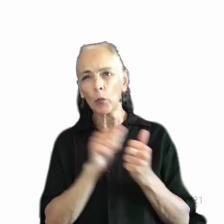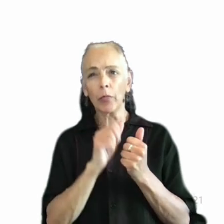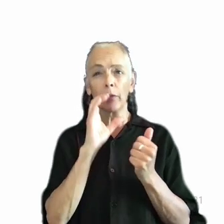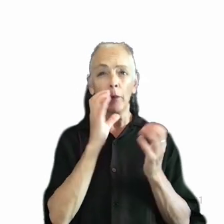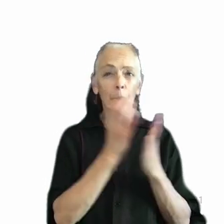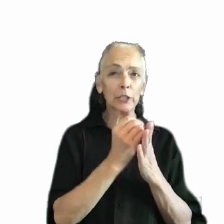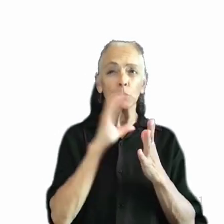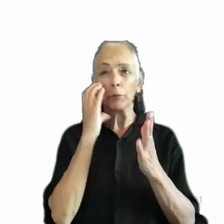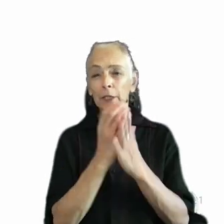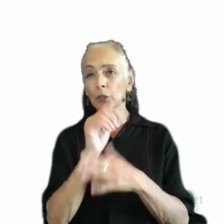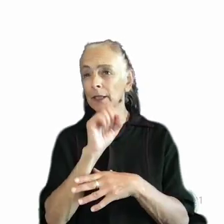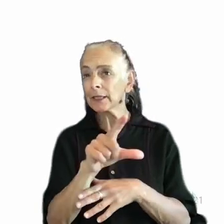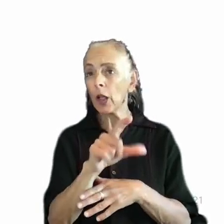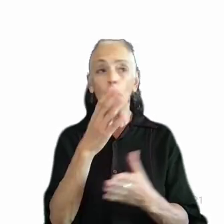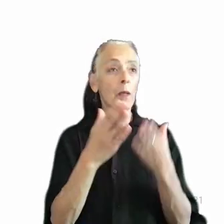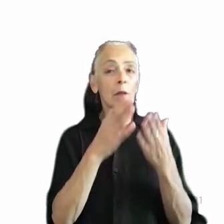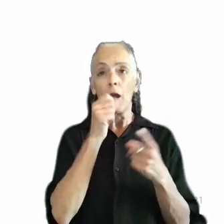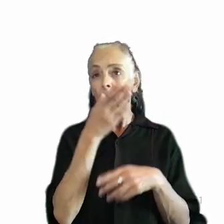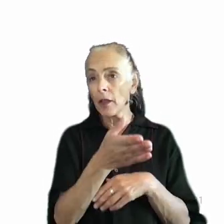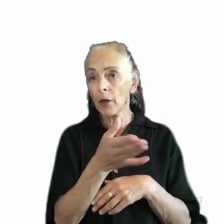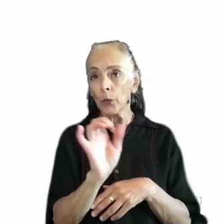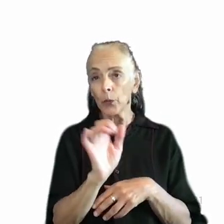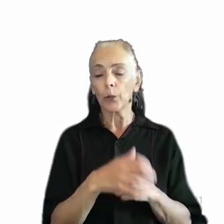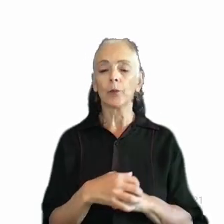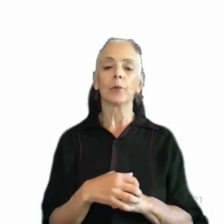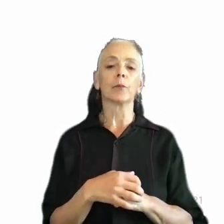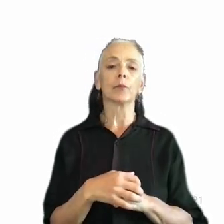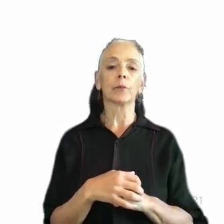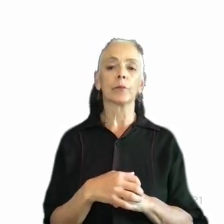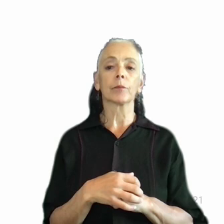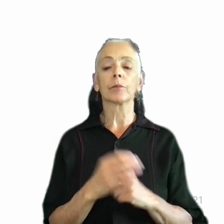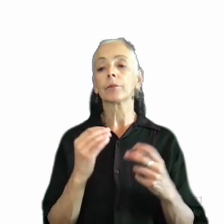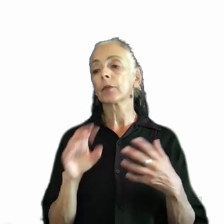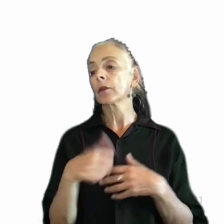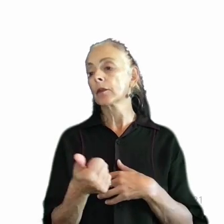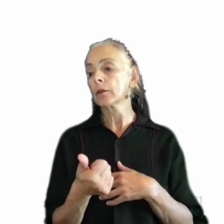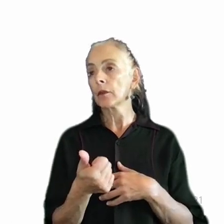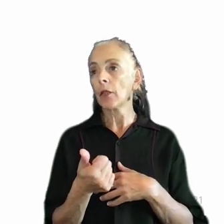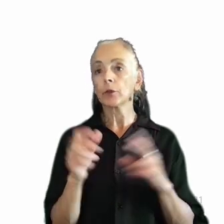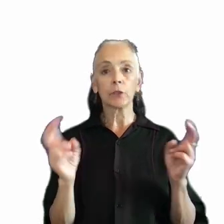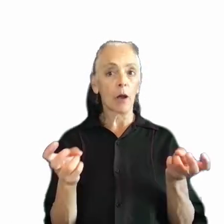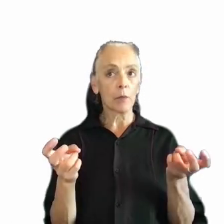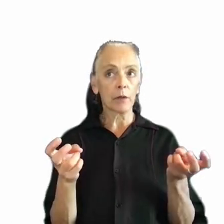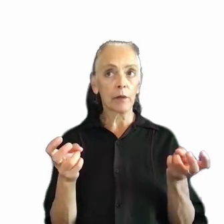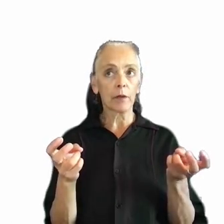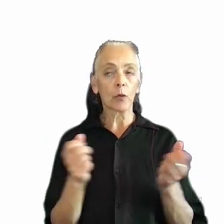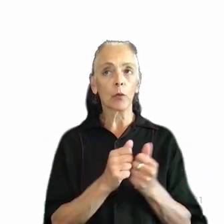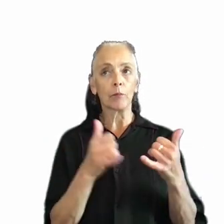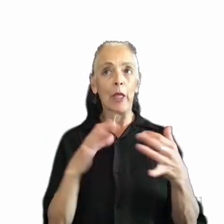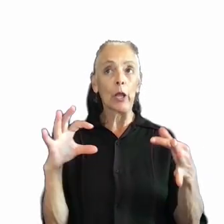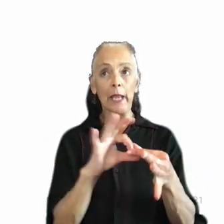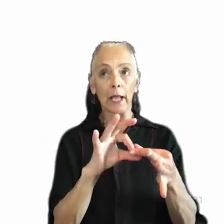or maybe when that's not present as well. Another topic that we've covered in Player Connects is